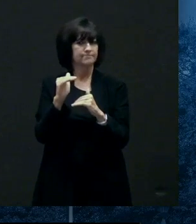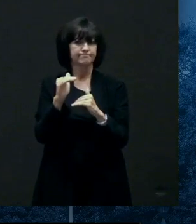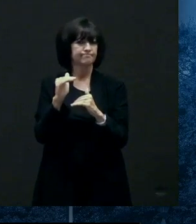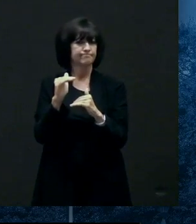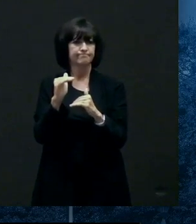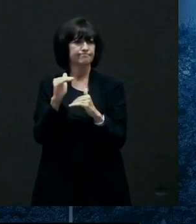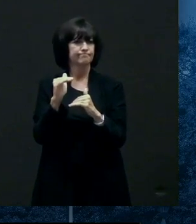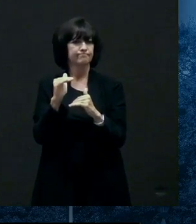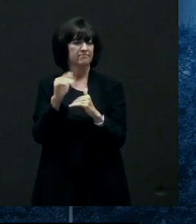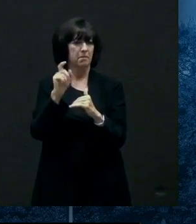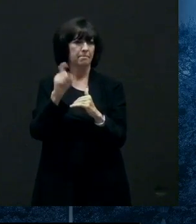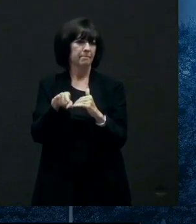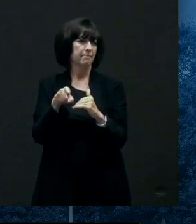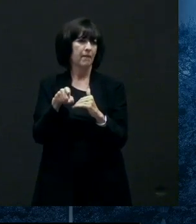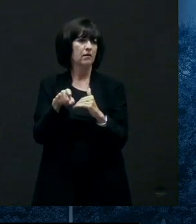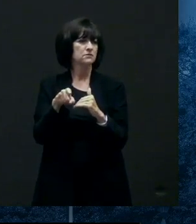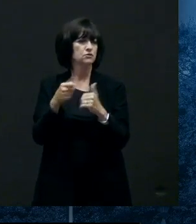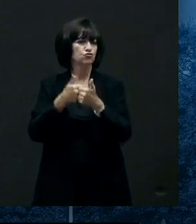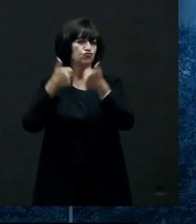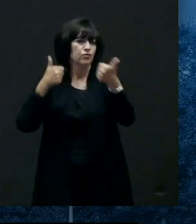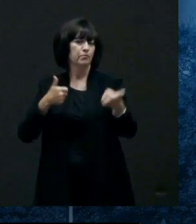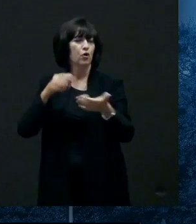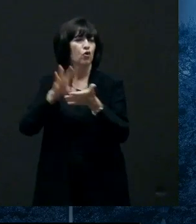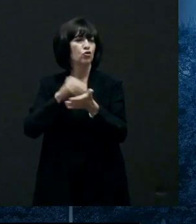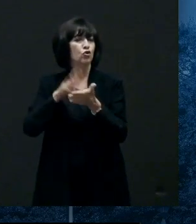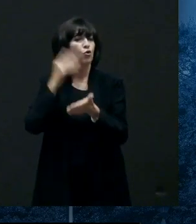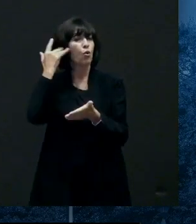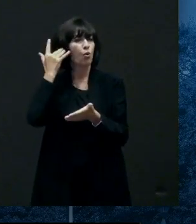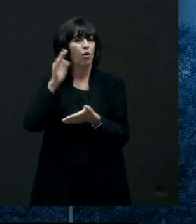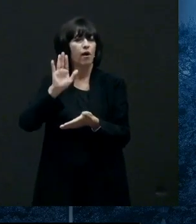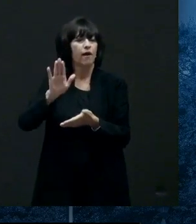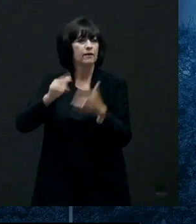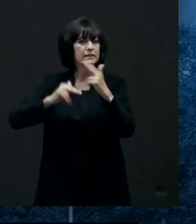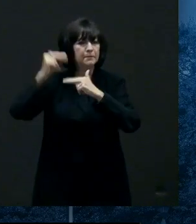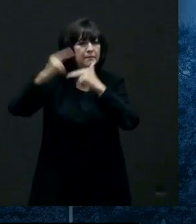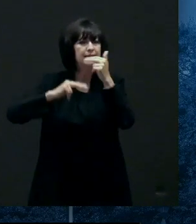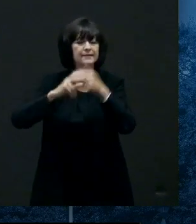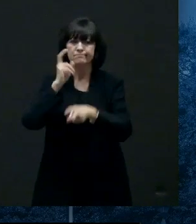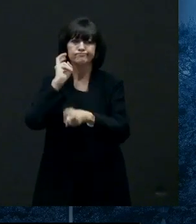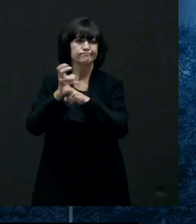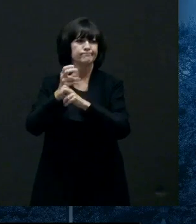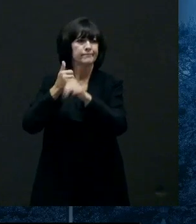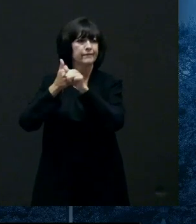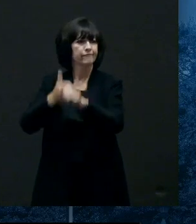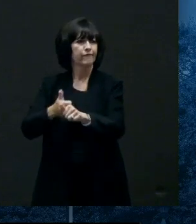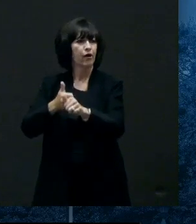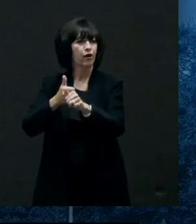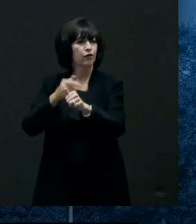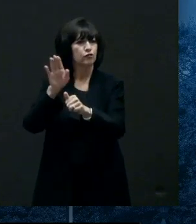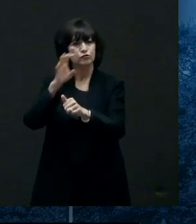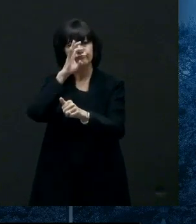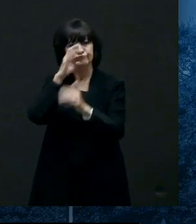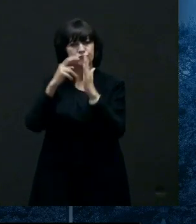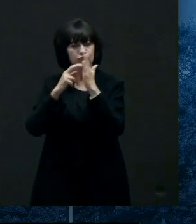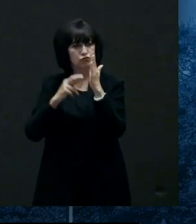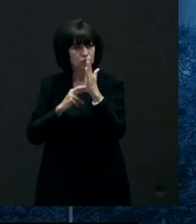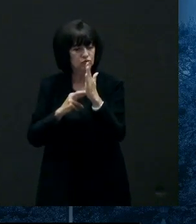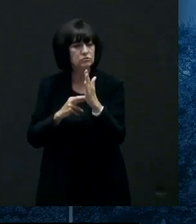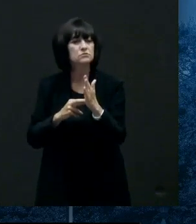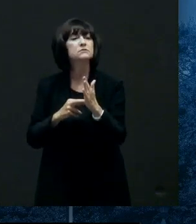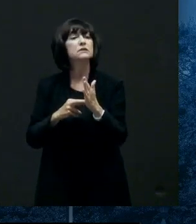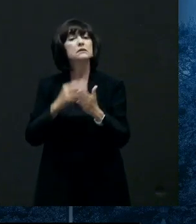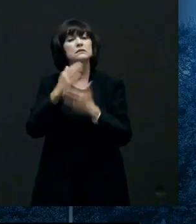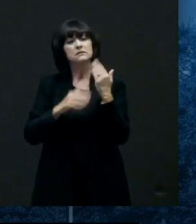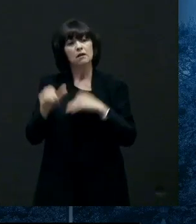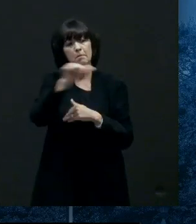go with fully remote learning other districts like hip enlop in which we highlighted today have a mix a so-called hybrid